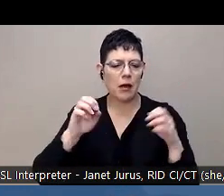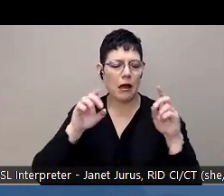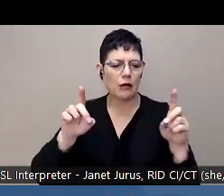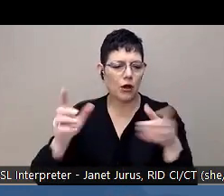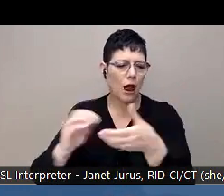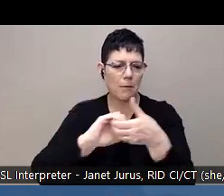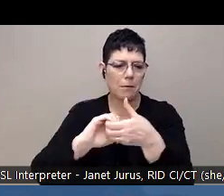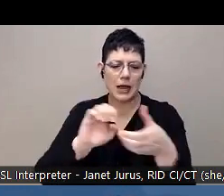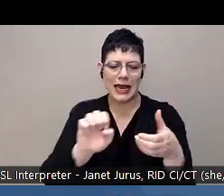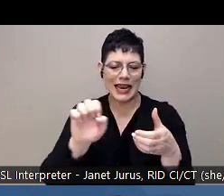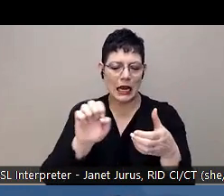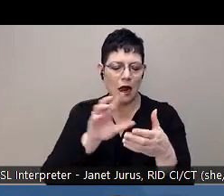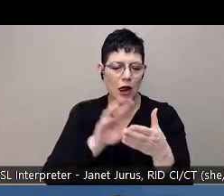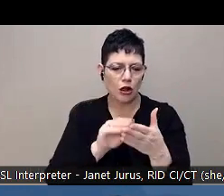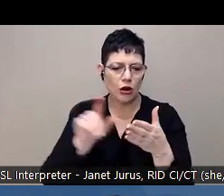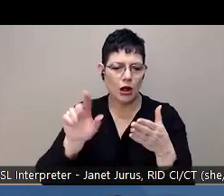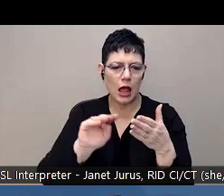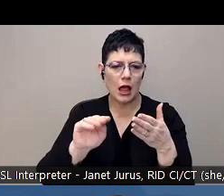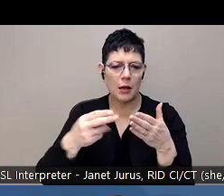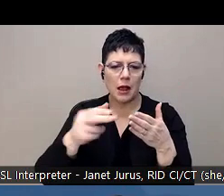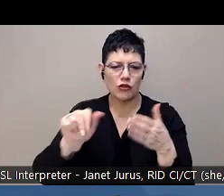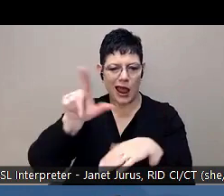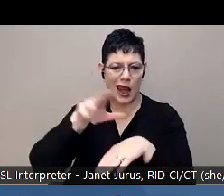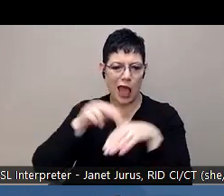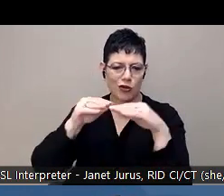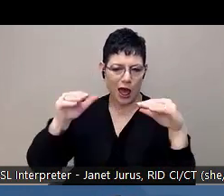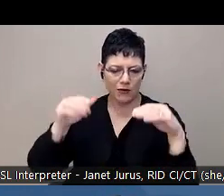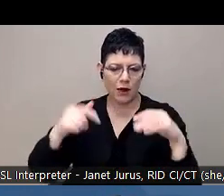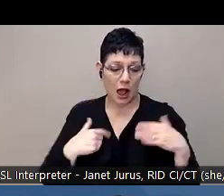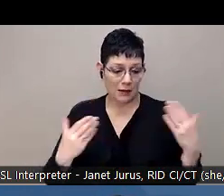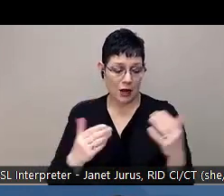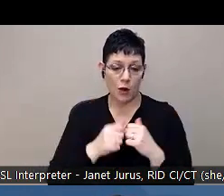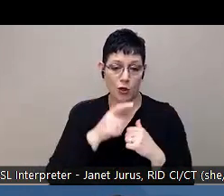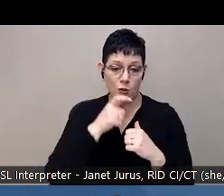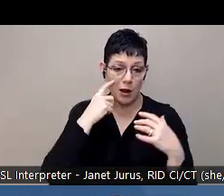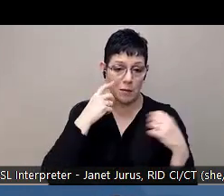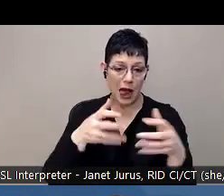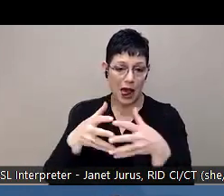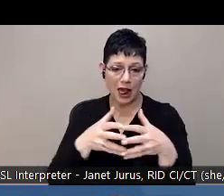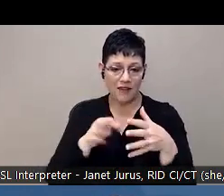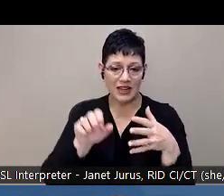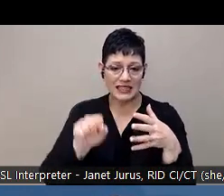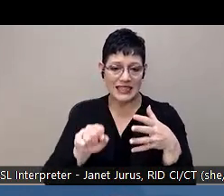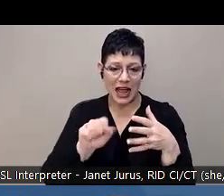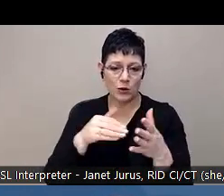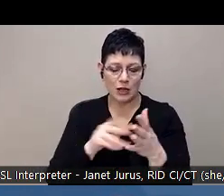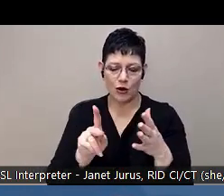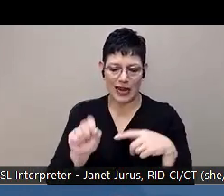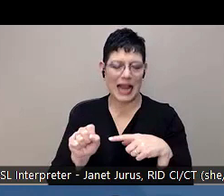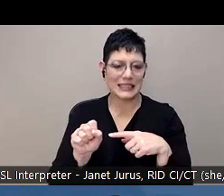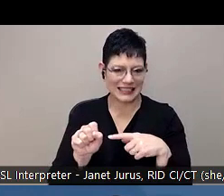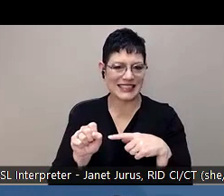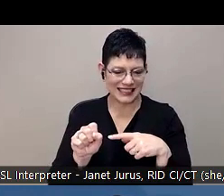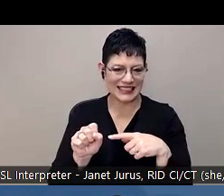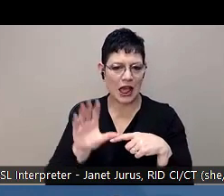-learning at MHA's national office, and I'm joined here today by Mental Health America of South Central Kansas and their